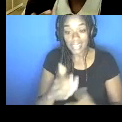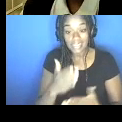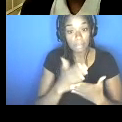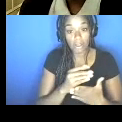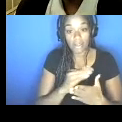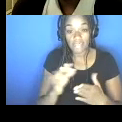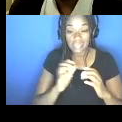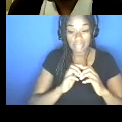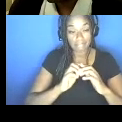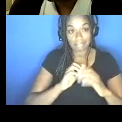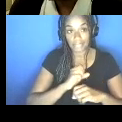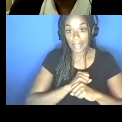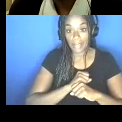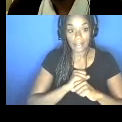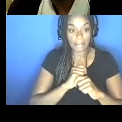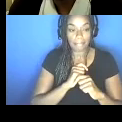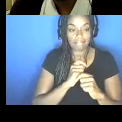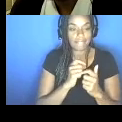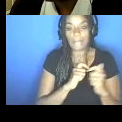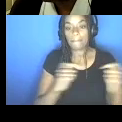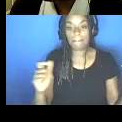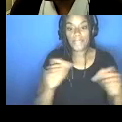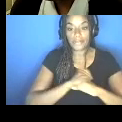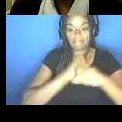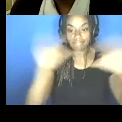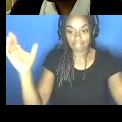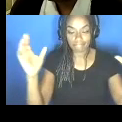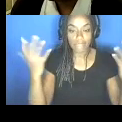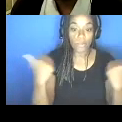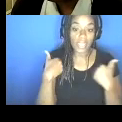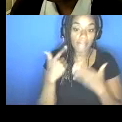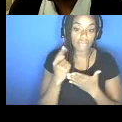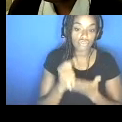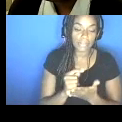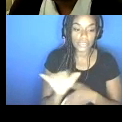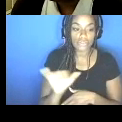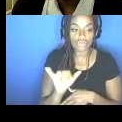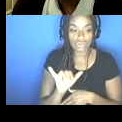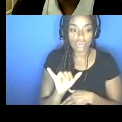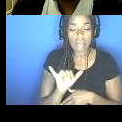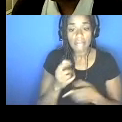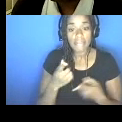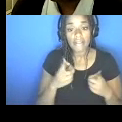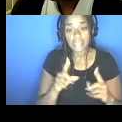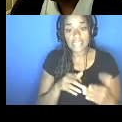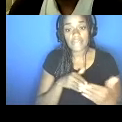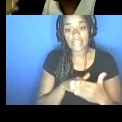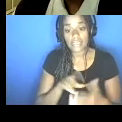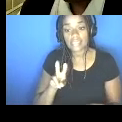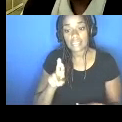landscape. And even now, treatments, we have treatments available that are effective against, that are effective against the viruses,